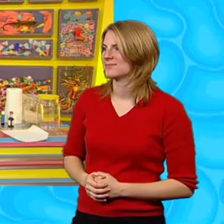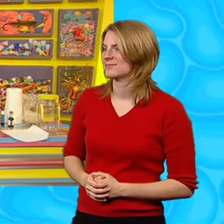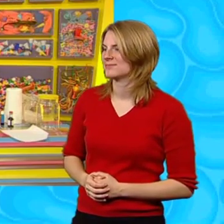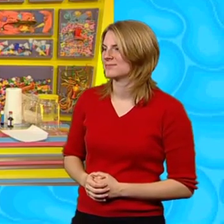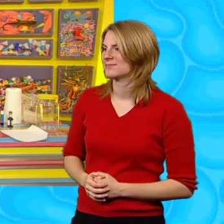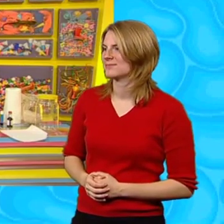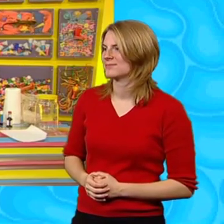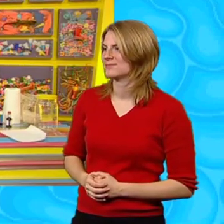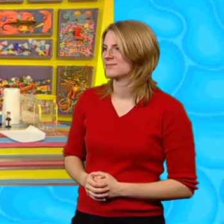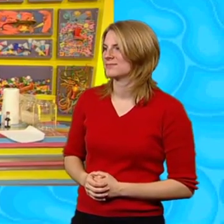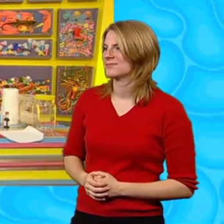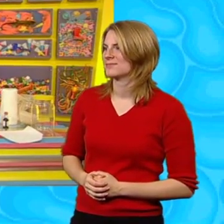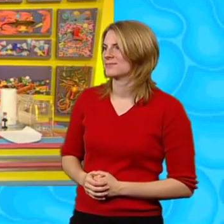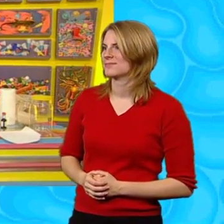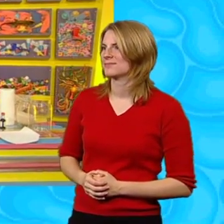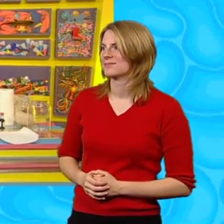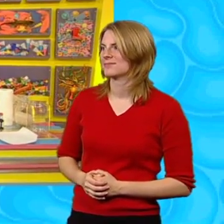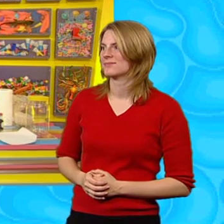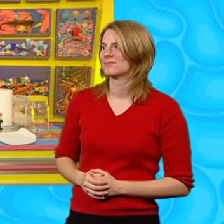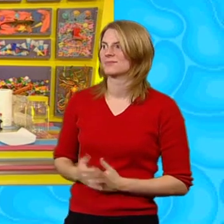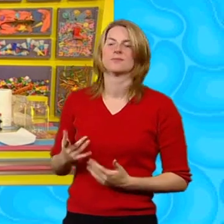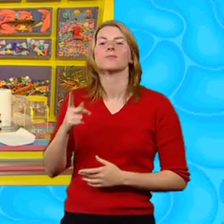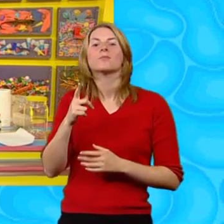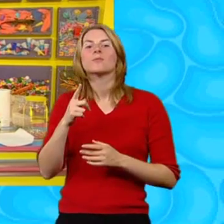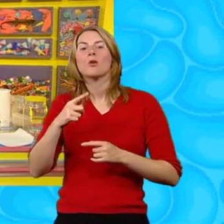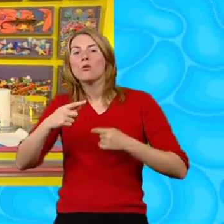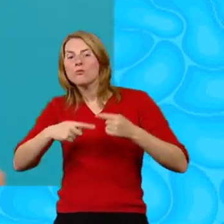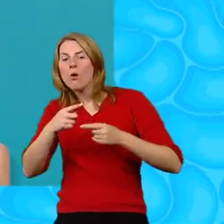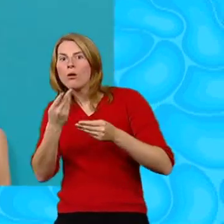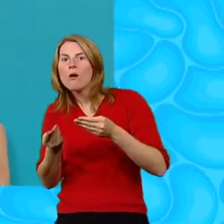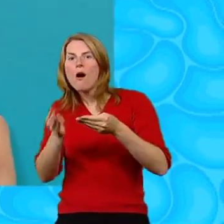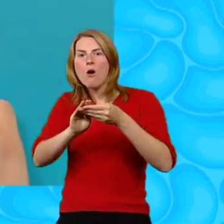Now we need to stick Now cut out kitchen roll sails To our straw